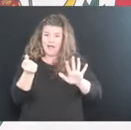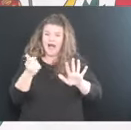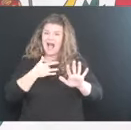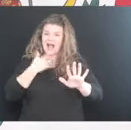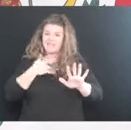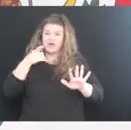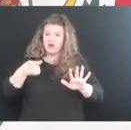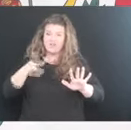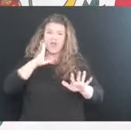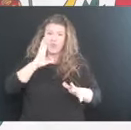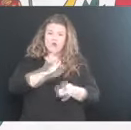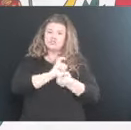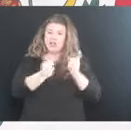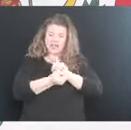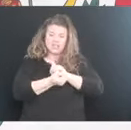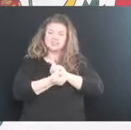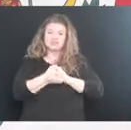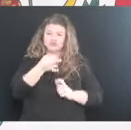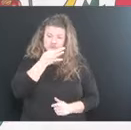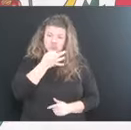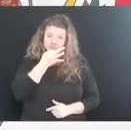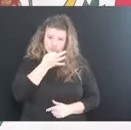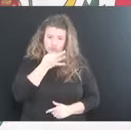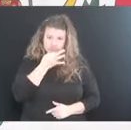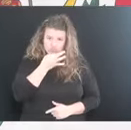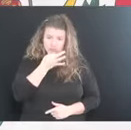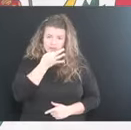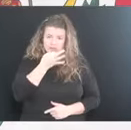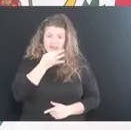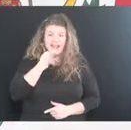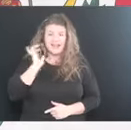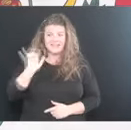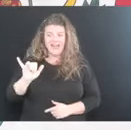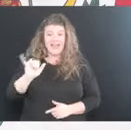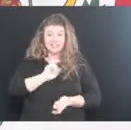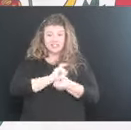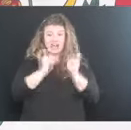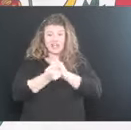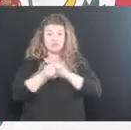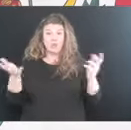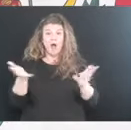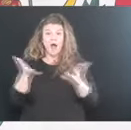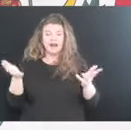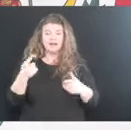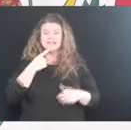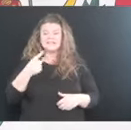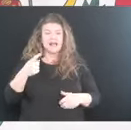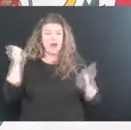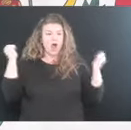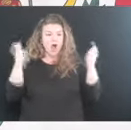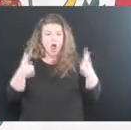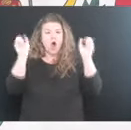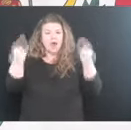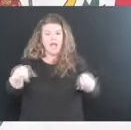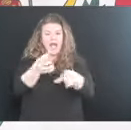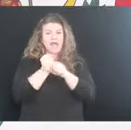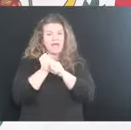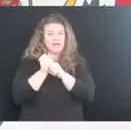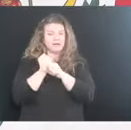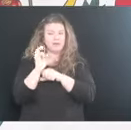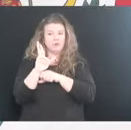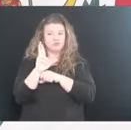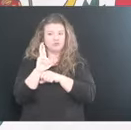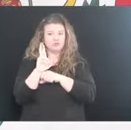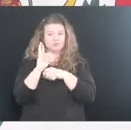they will be changing very, very, very soon to where everybody, they'll come out and say everybody can get their booster shot. What are you waiting